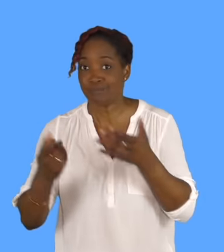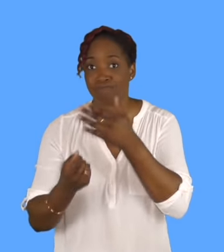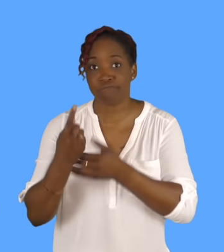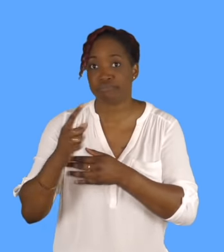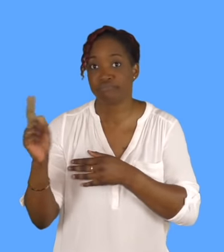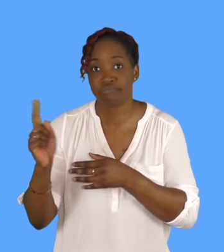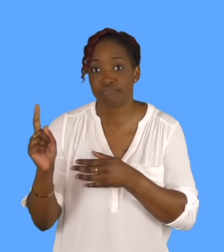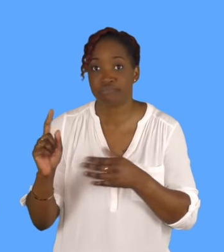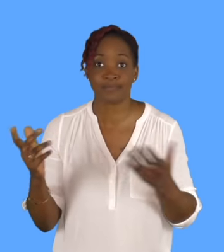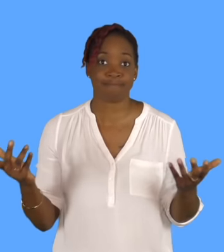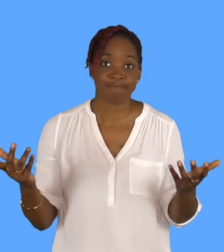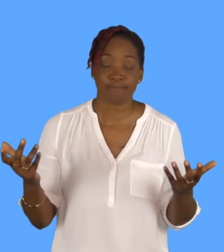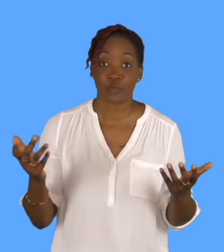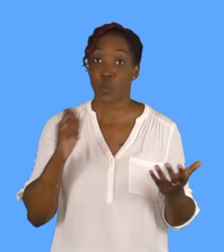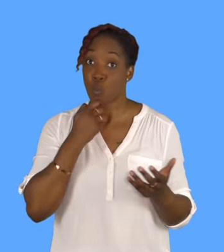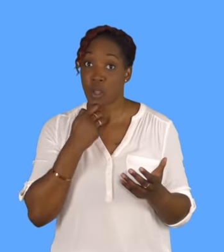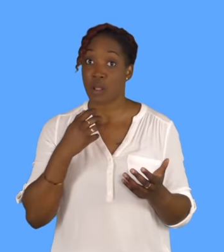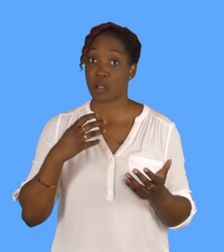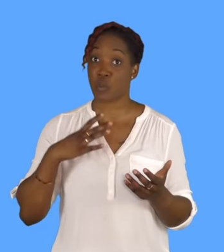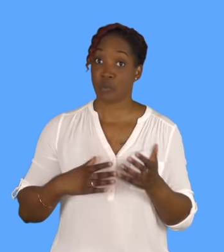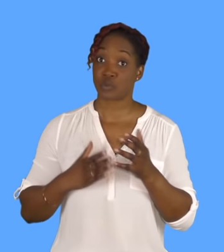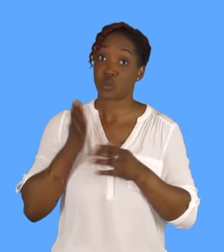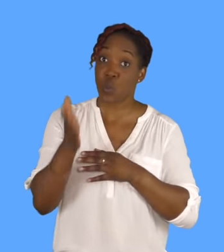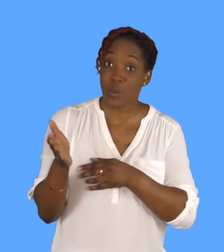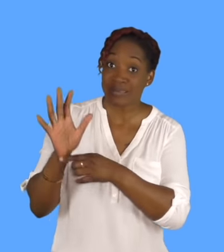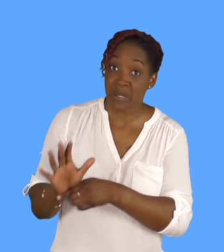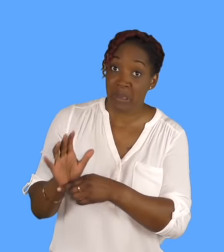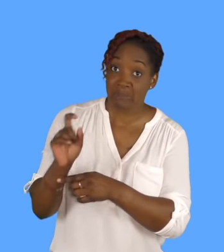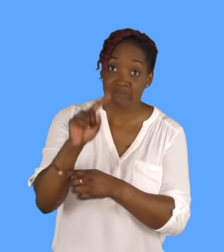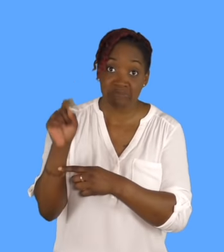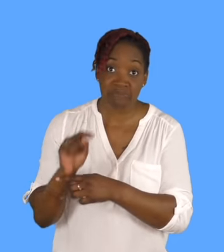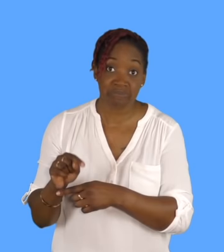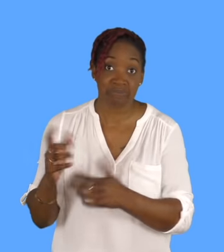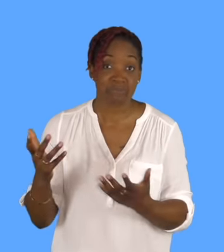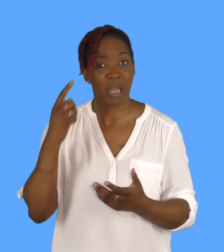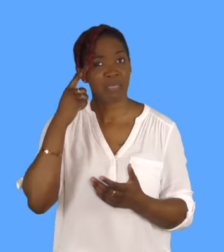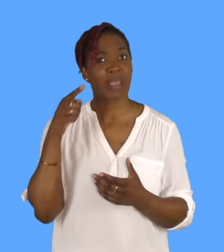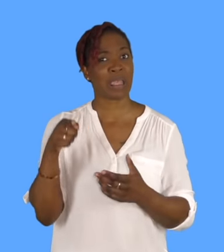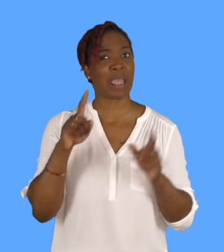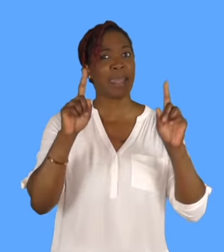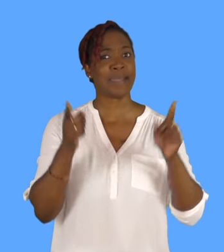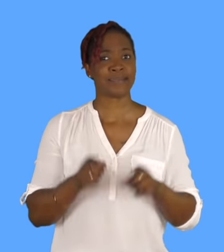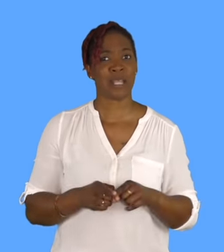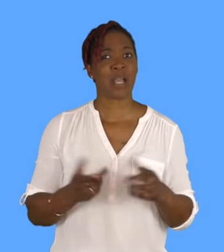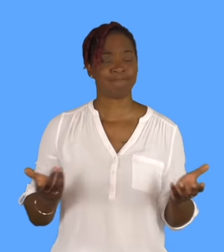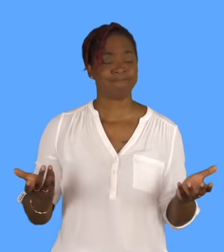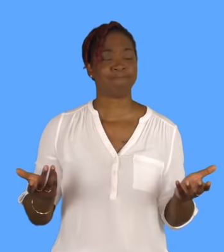people going to really make the effort to go to cinema. But I think, especially in India, you see, there are very few